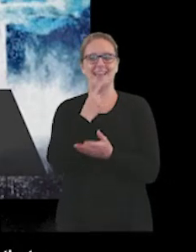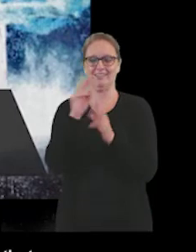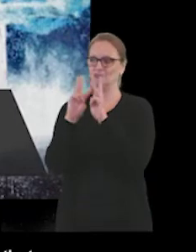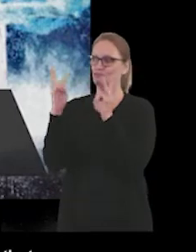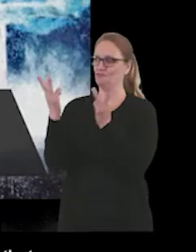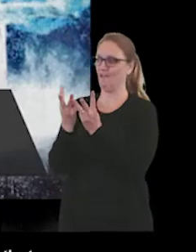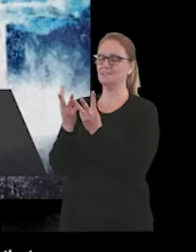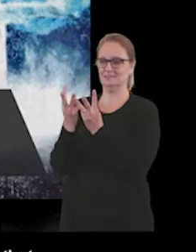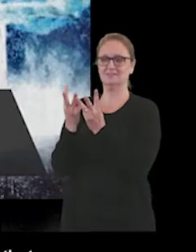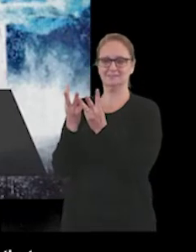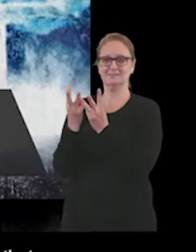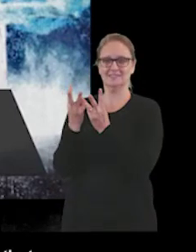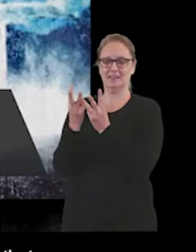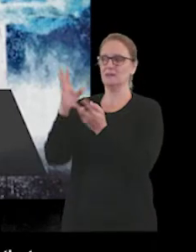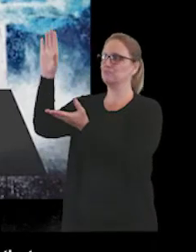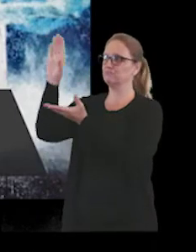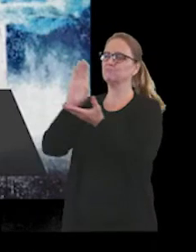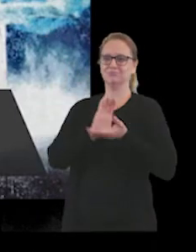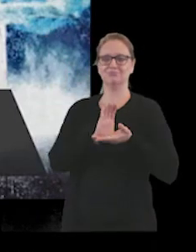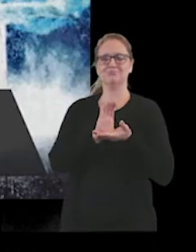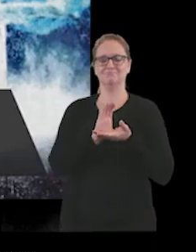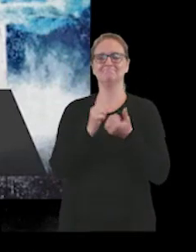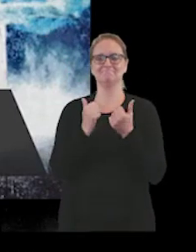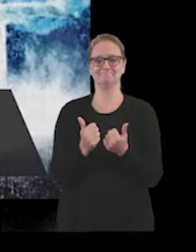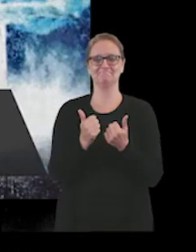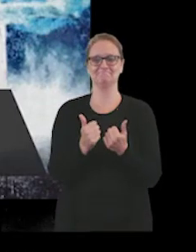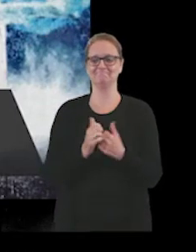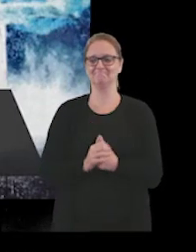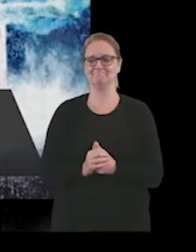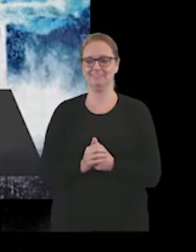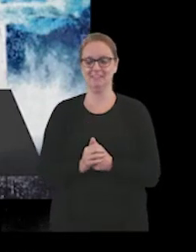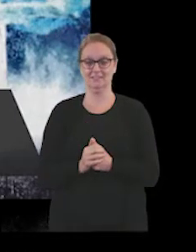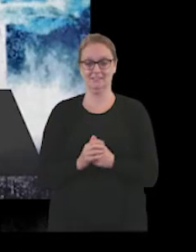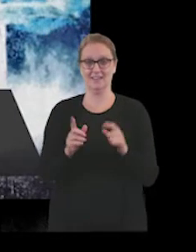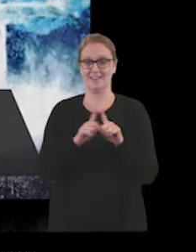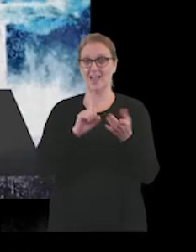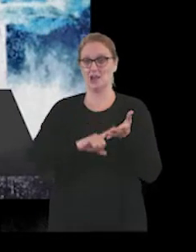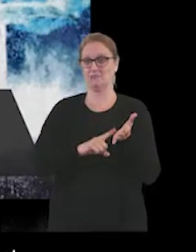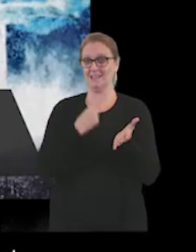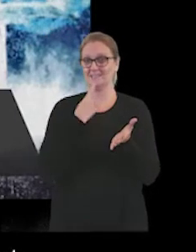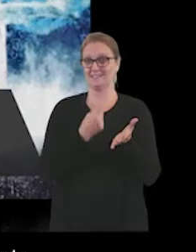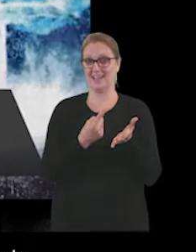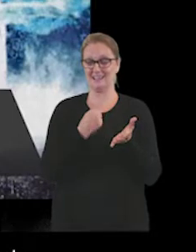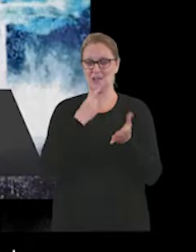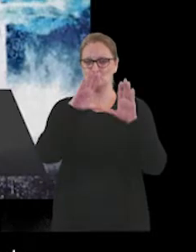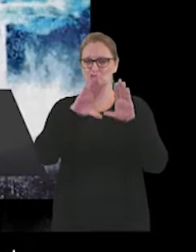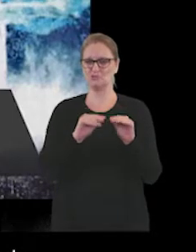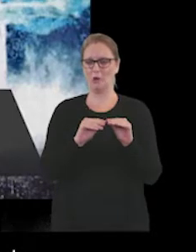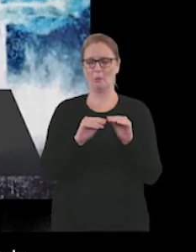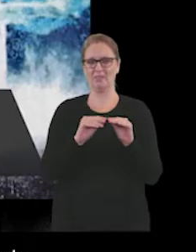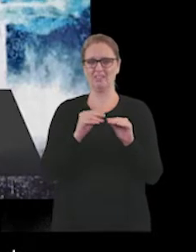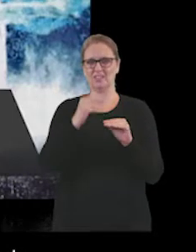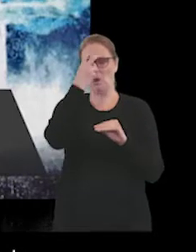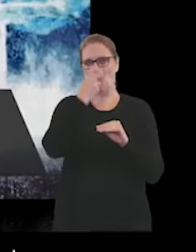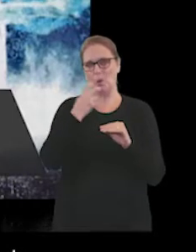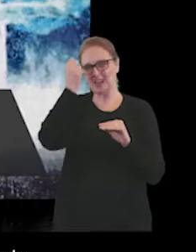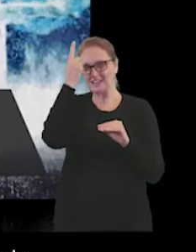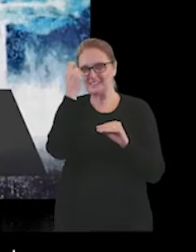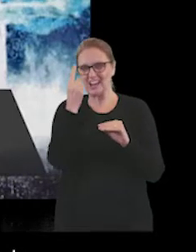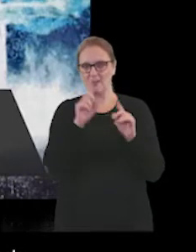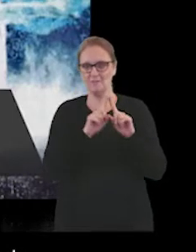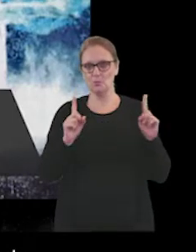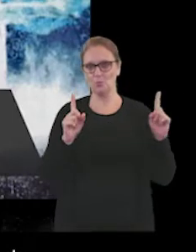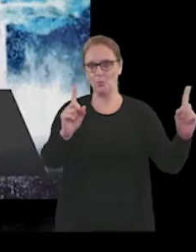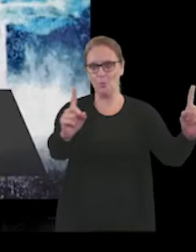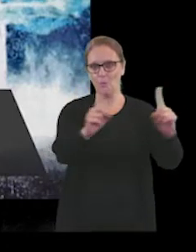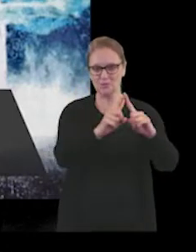able to fund it. And it will, as Lorraine says, eradicate dormitories. So we don't want people who need to